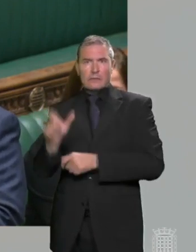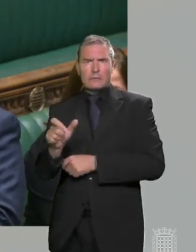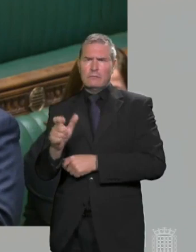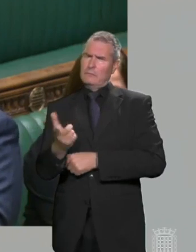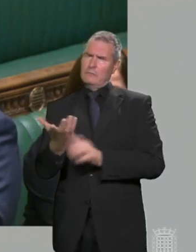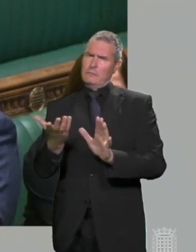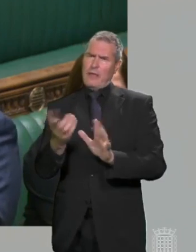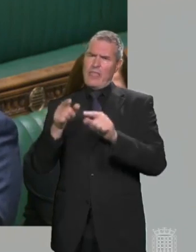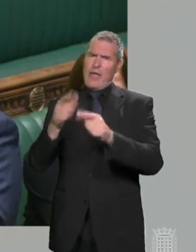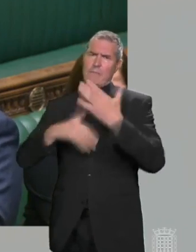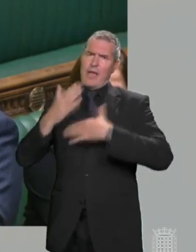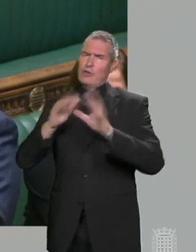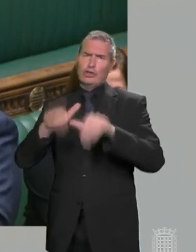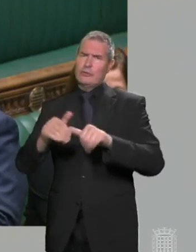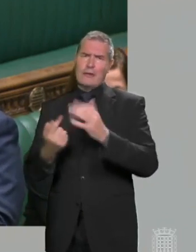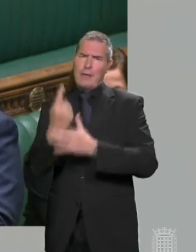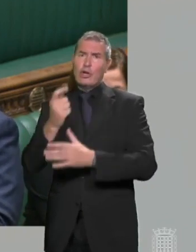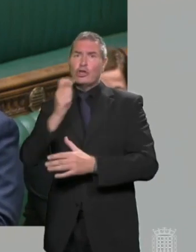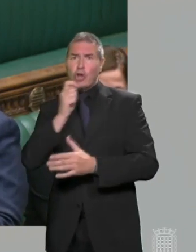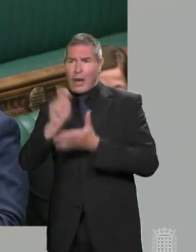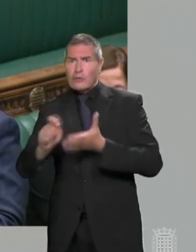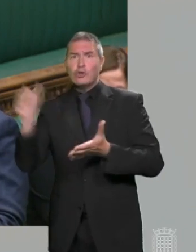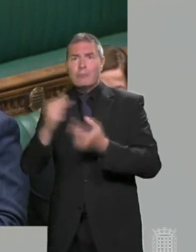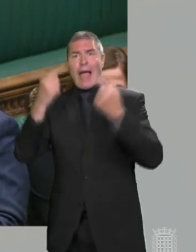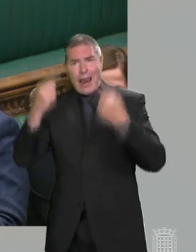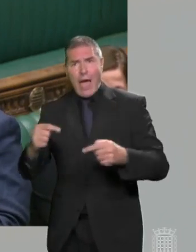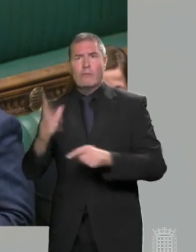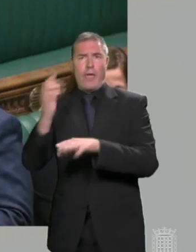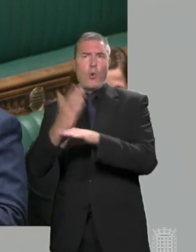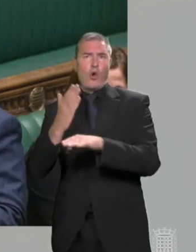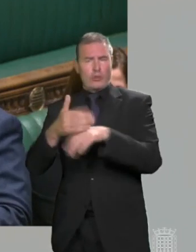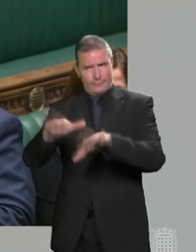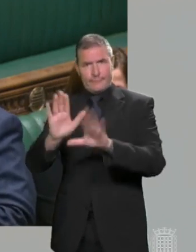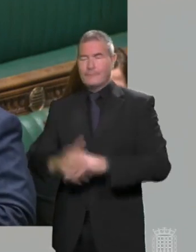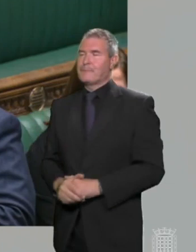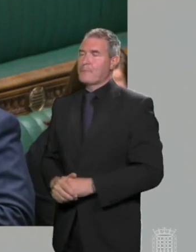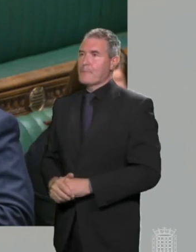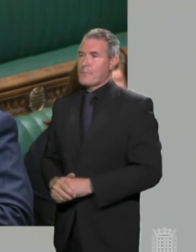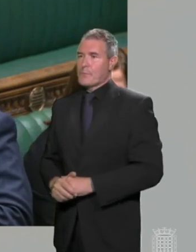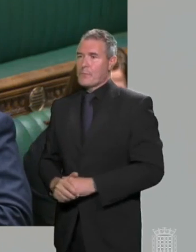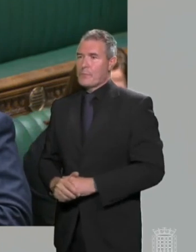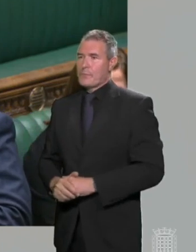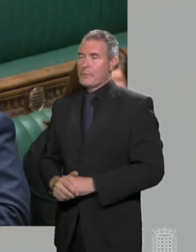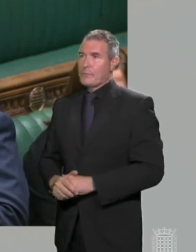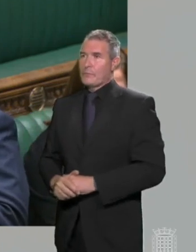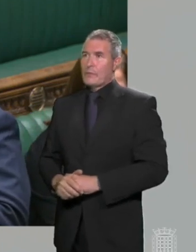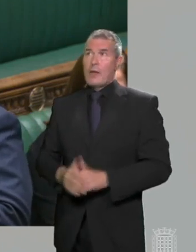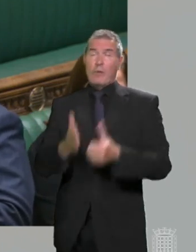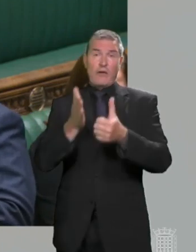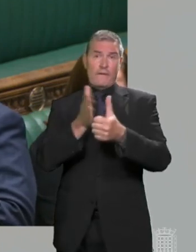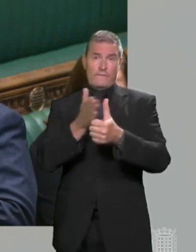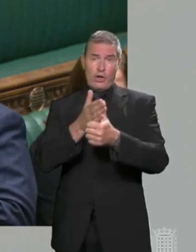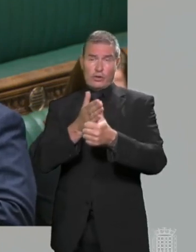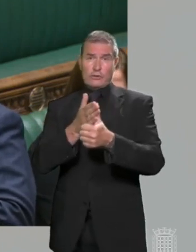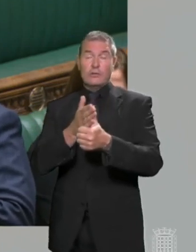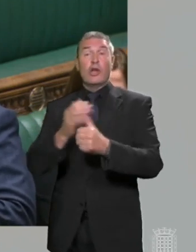up in this House for the rights of journalists to be able to go around their work safely. I say, Mr Speaker, good wishes both to